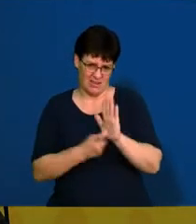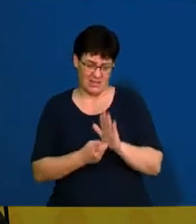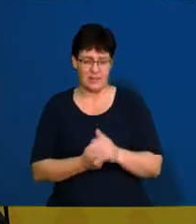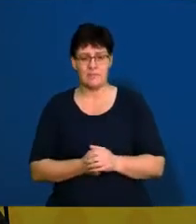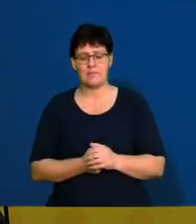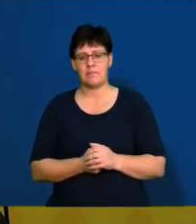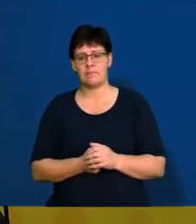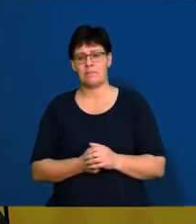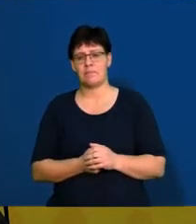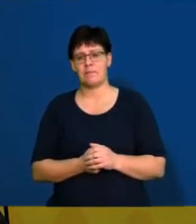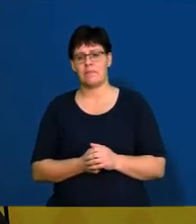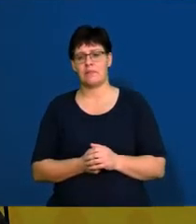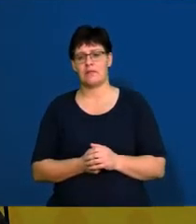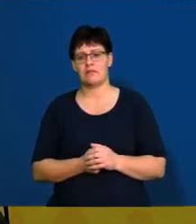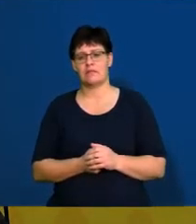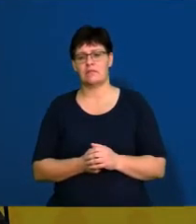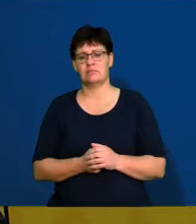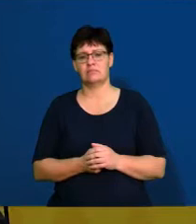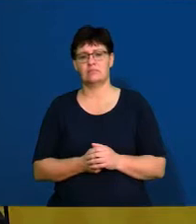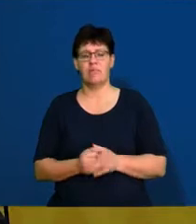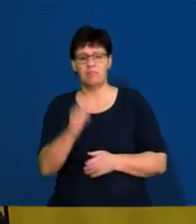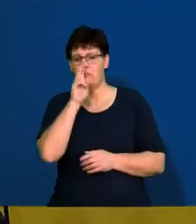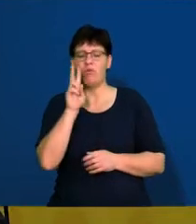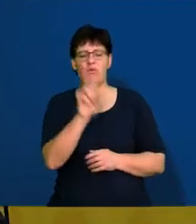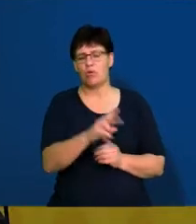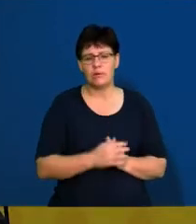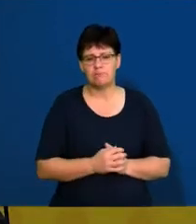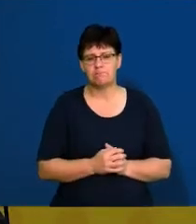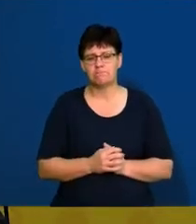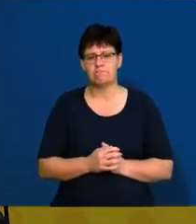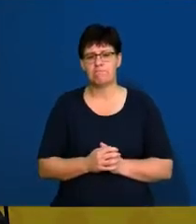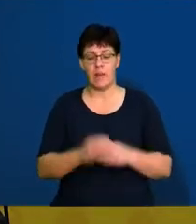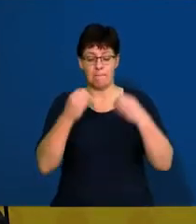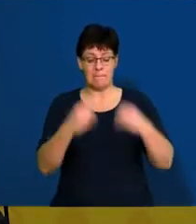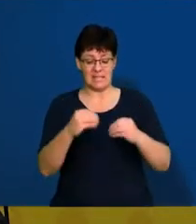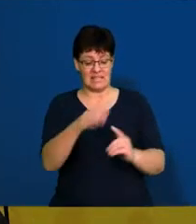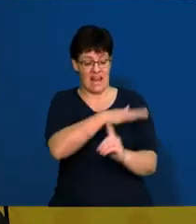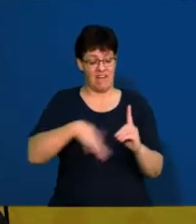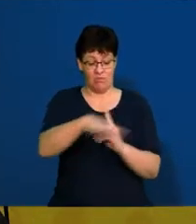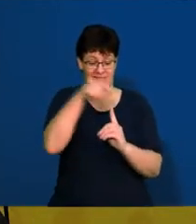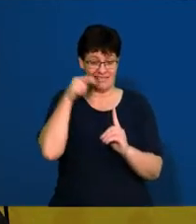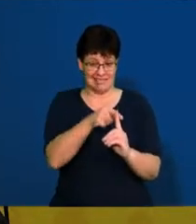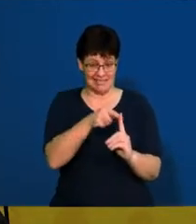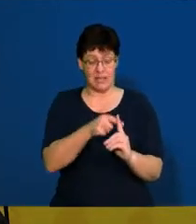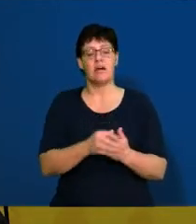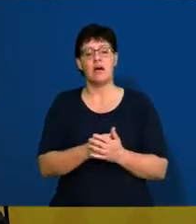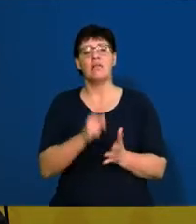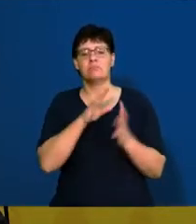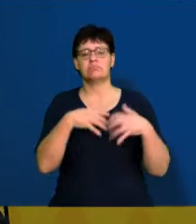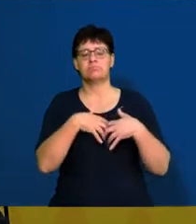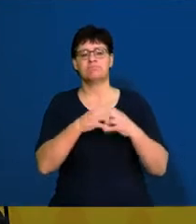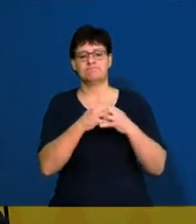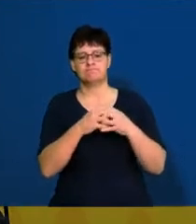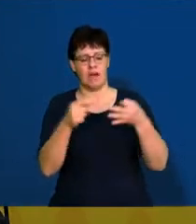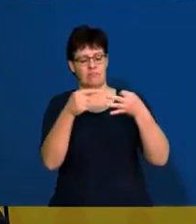there. All right. So if we look at the business environments, the business environments will be made up of these